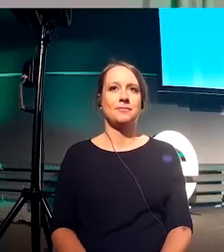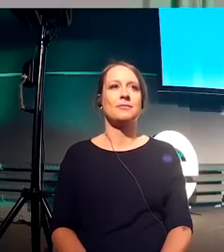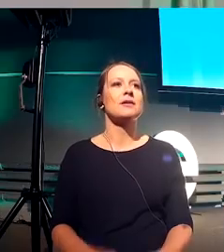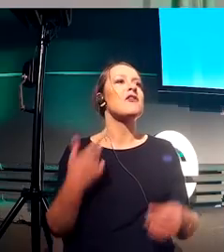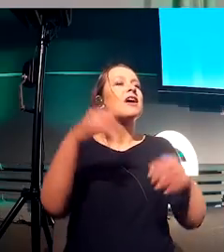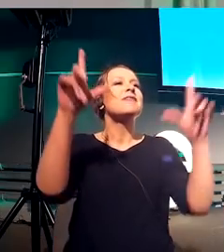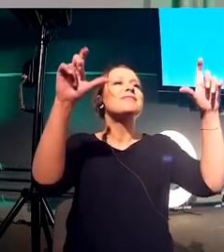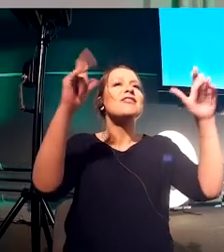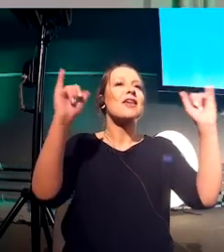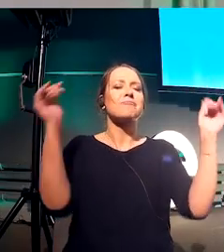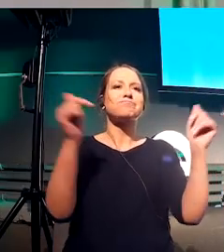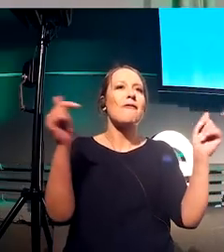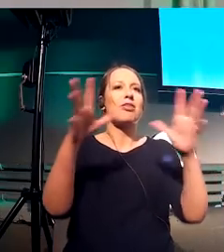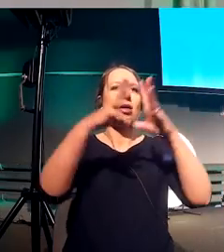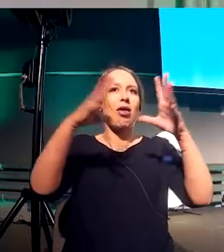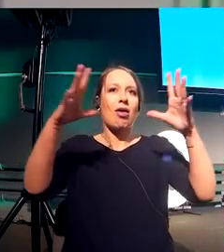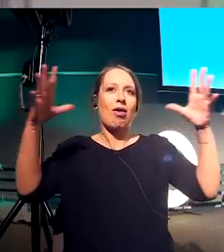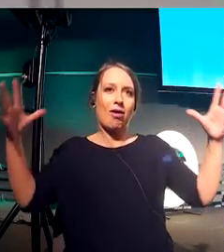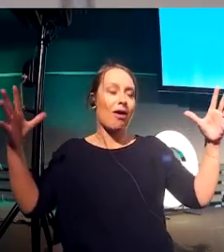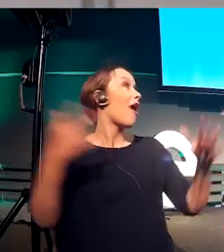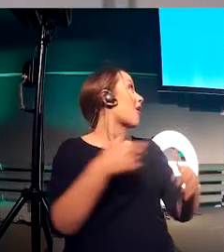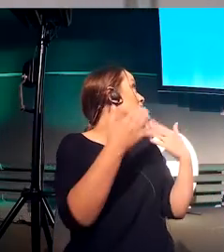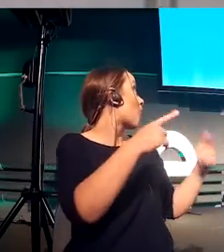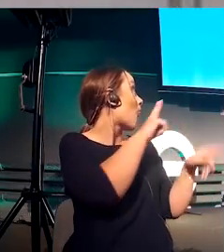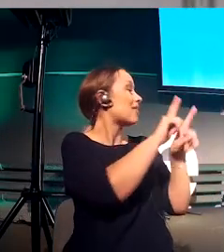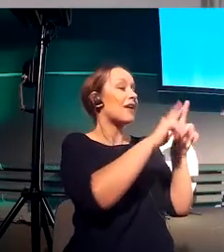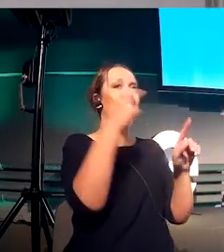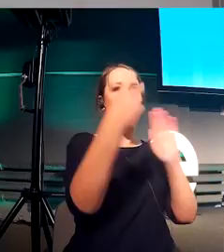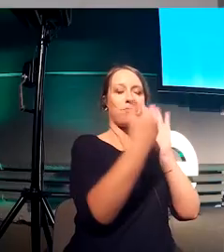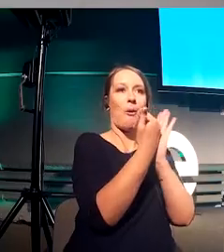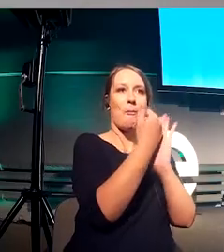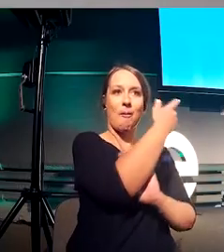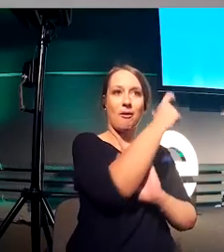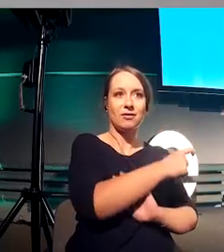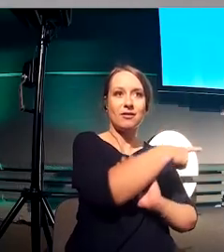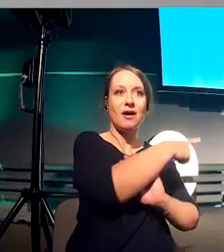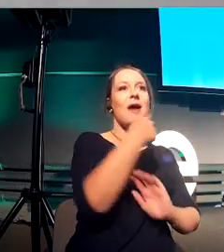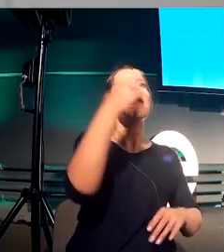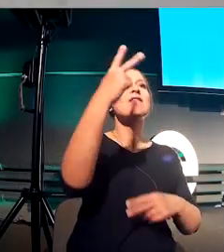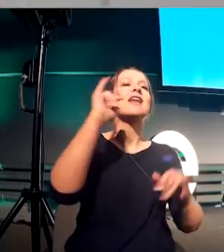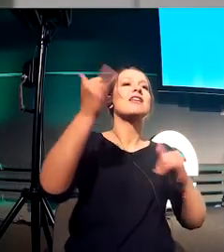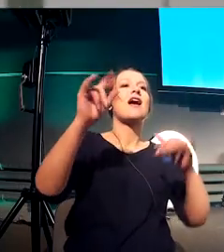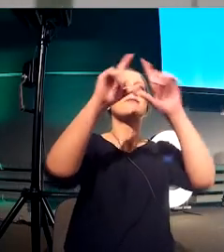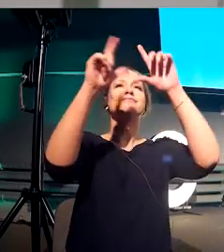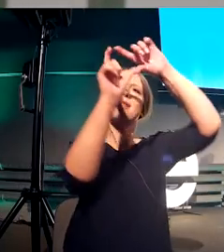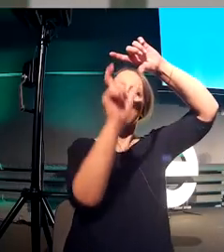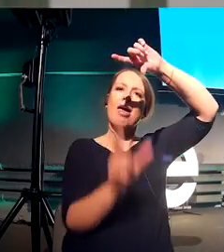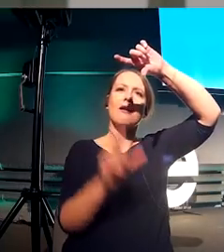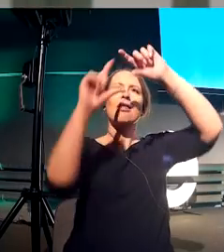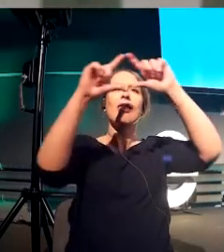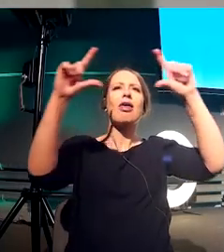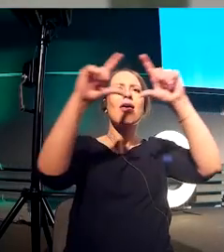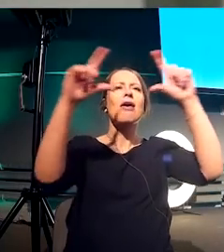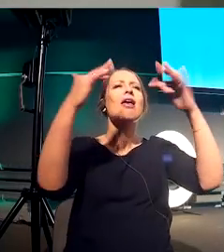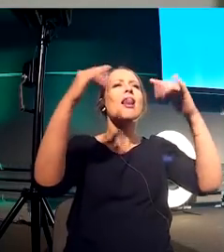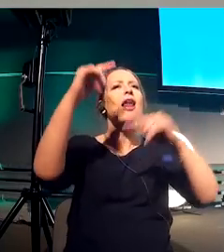using the height of the screen, and it helps us understand out of all these pieces how much of this hierarchy will